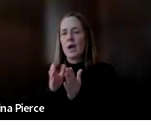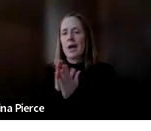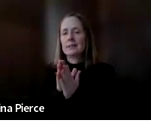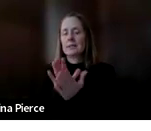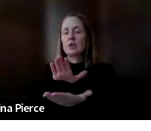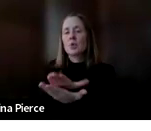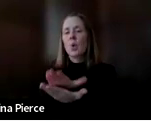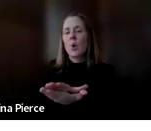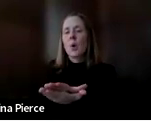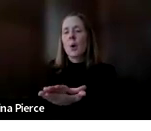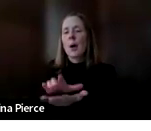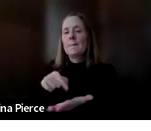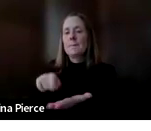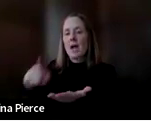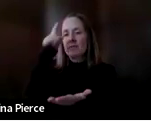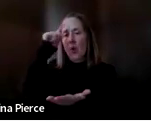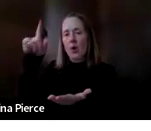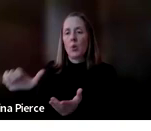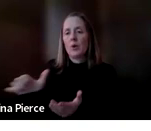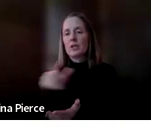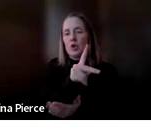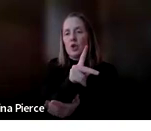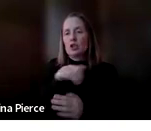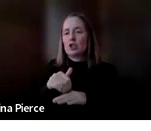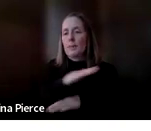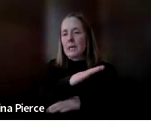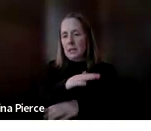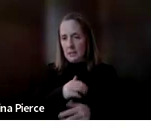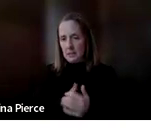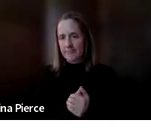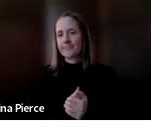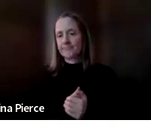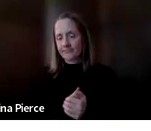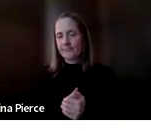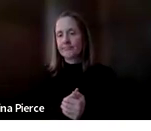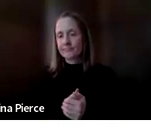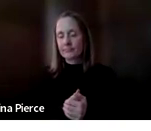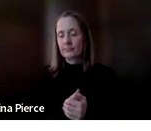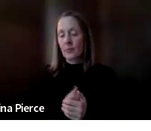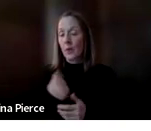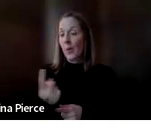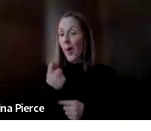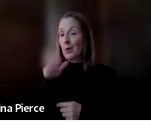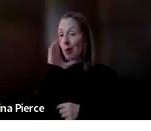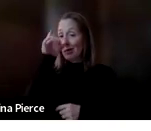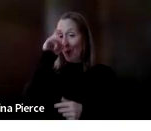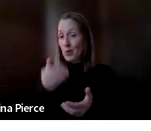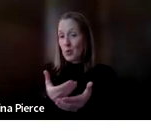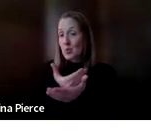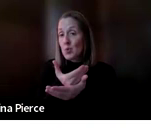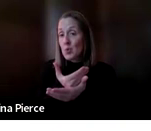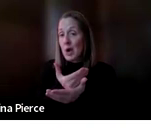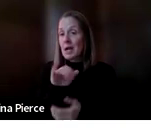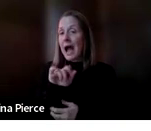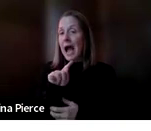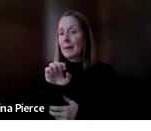pay the return shipping. And we also are always looking for new items for our lending library. So if there is an